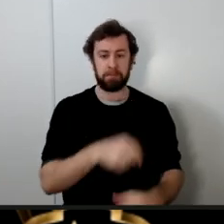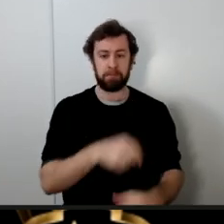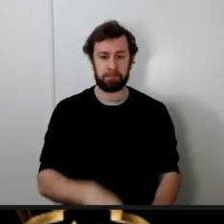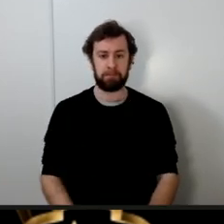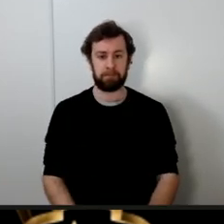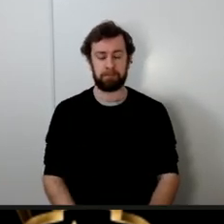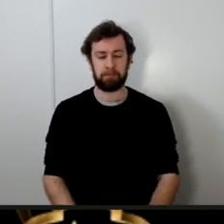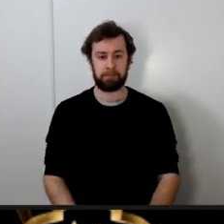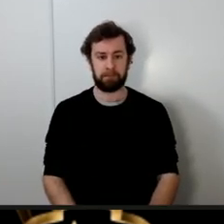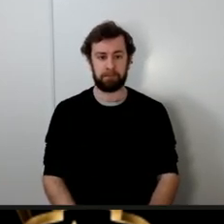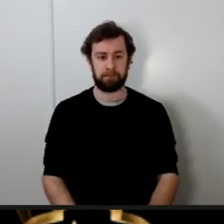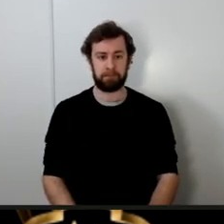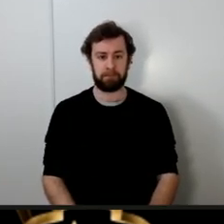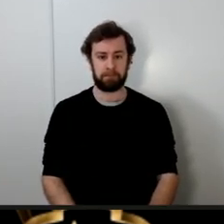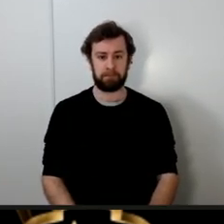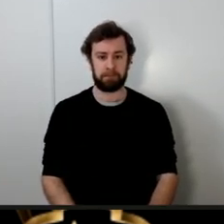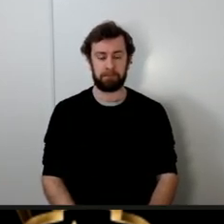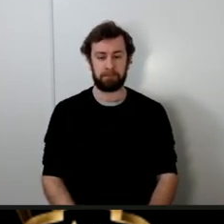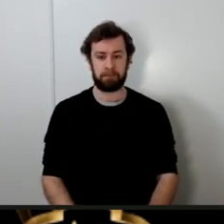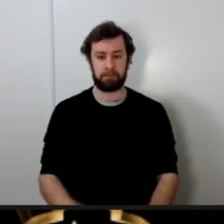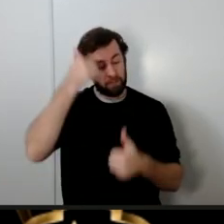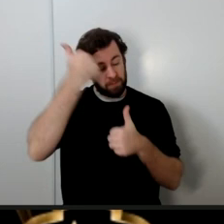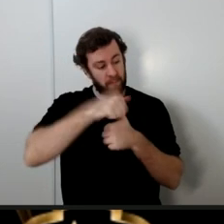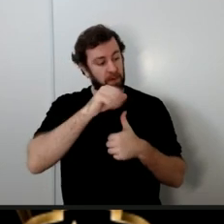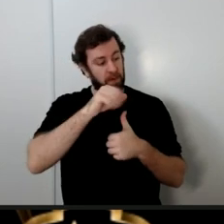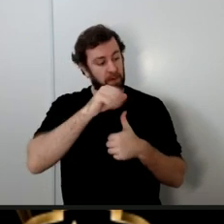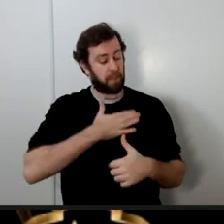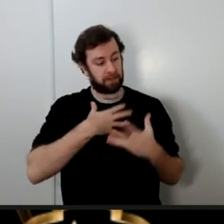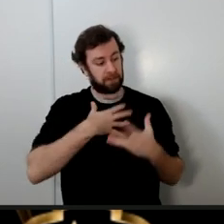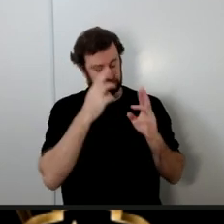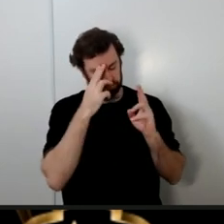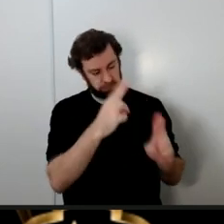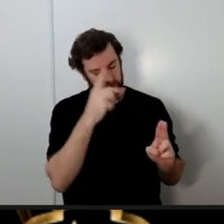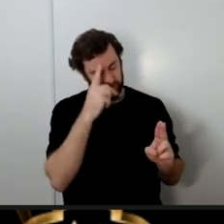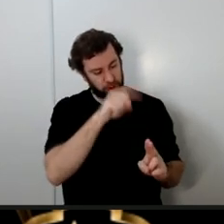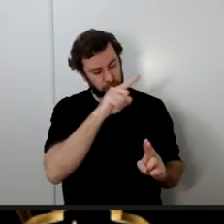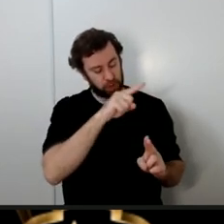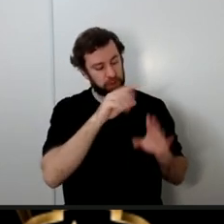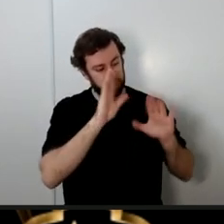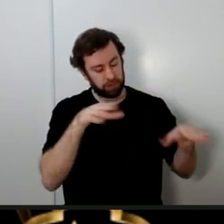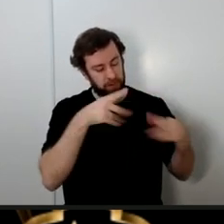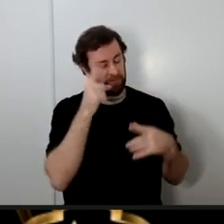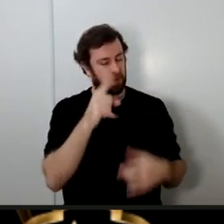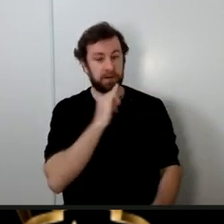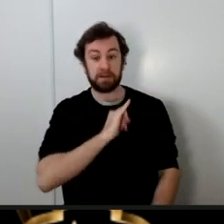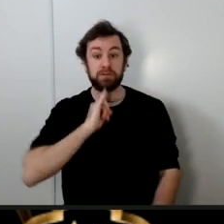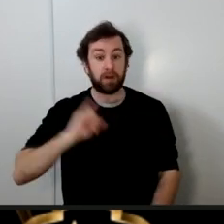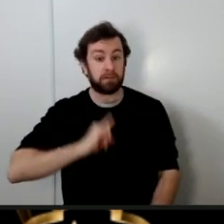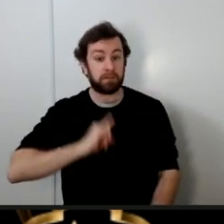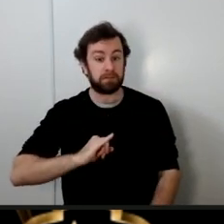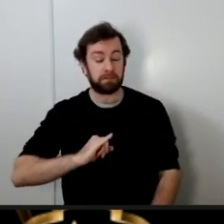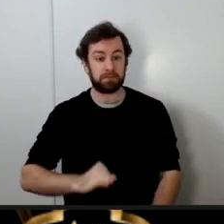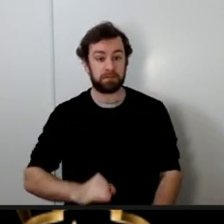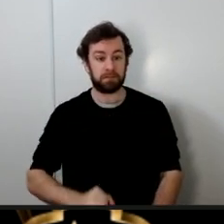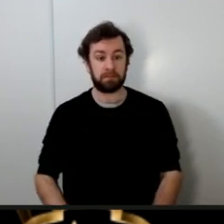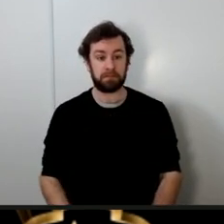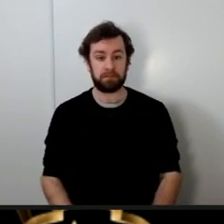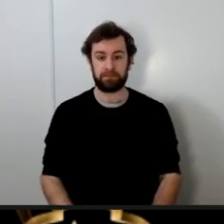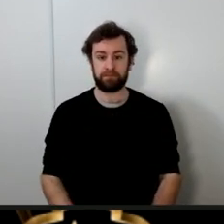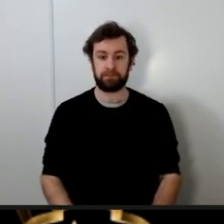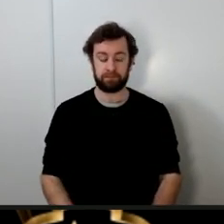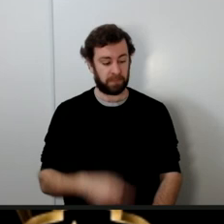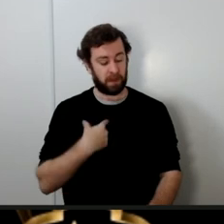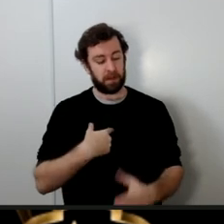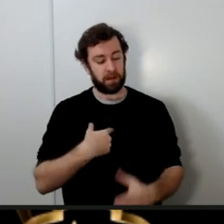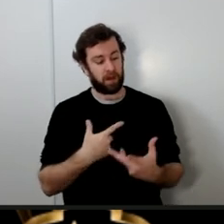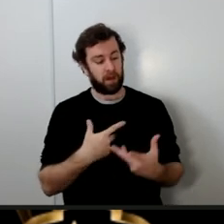remember my favors upon you O children of Israel Allah says I have favored you